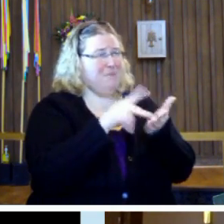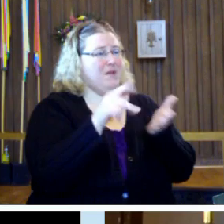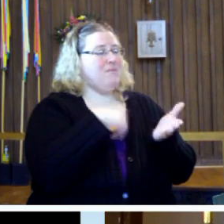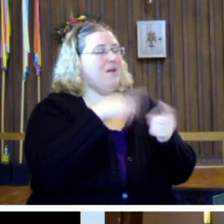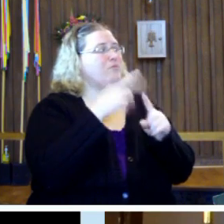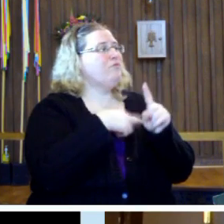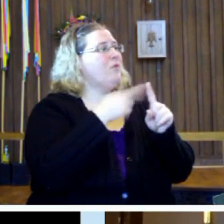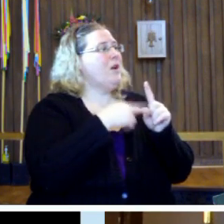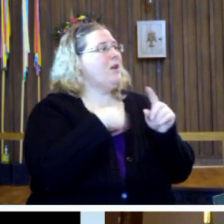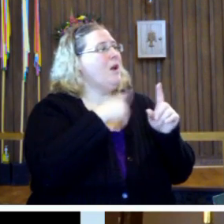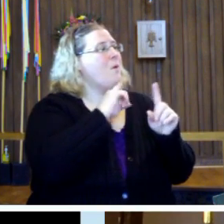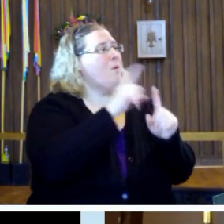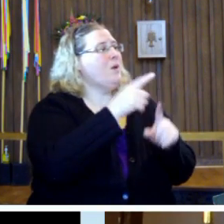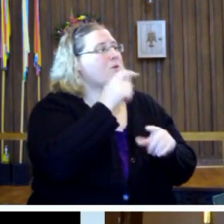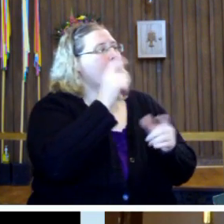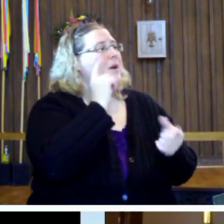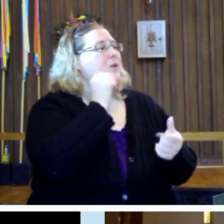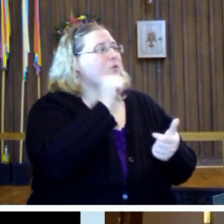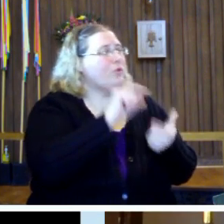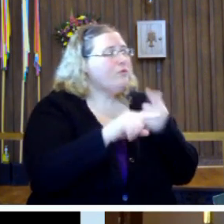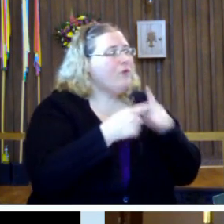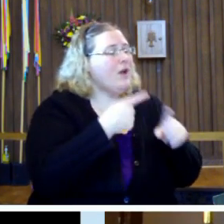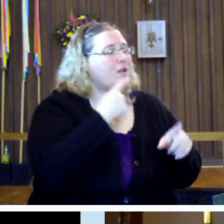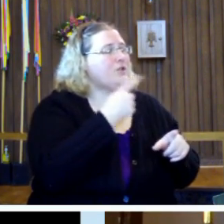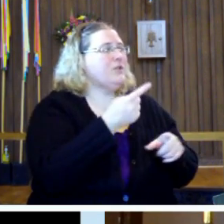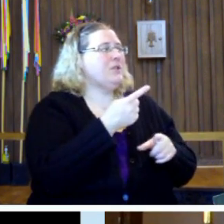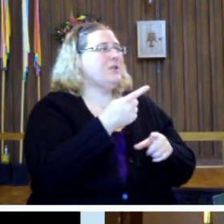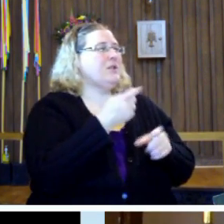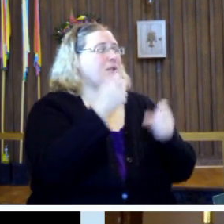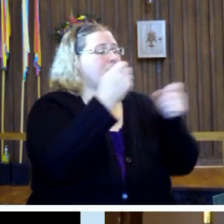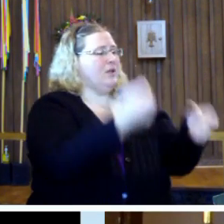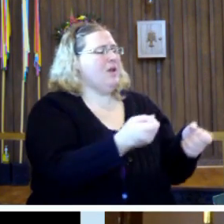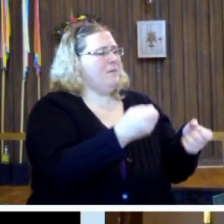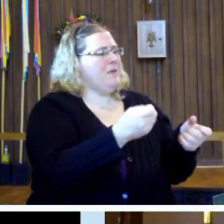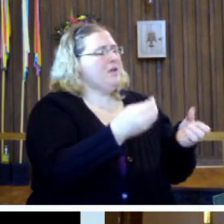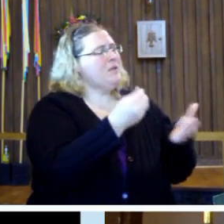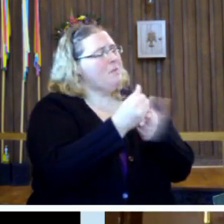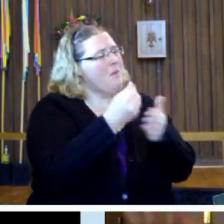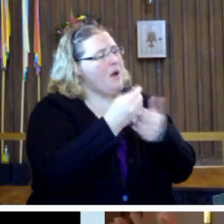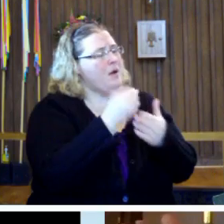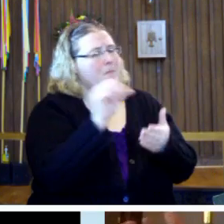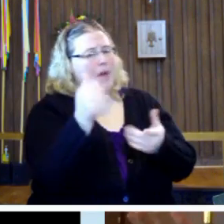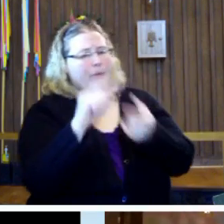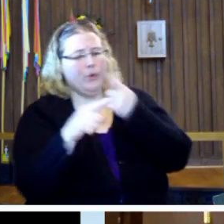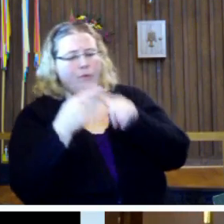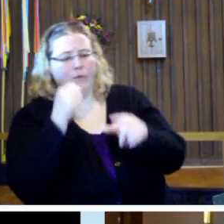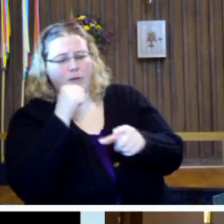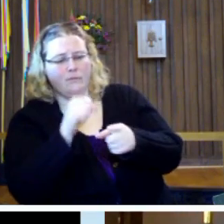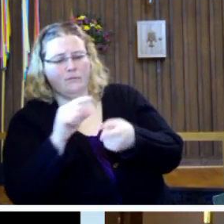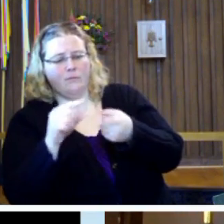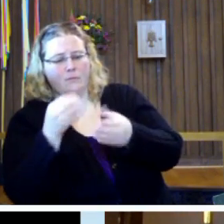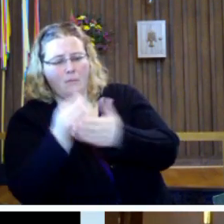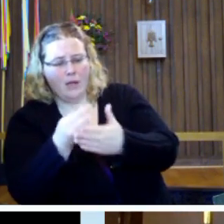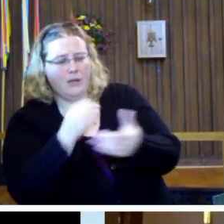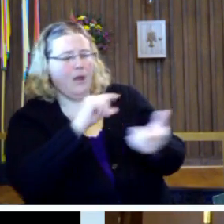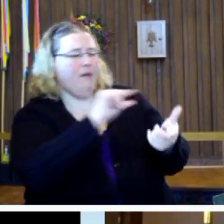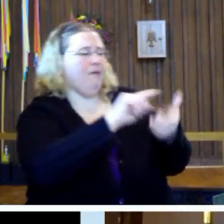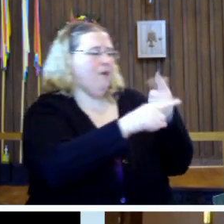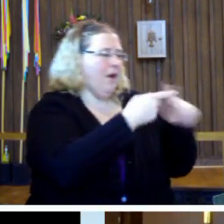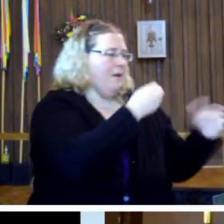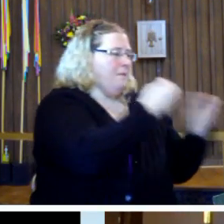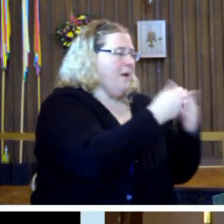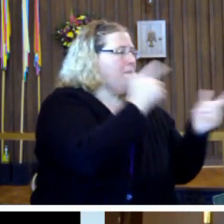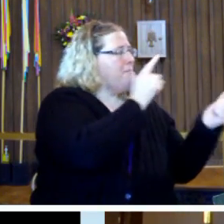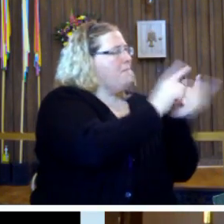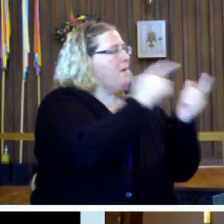rent. And I went and told my girlfriend and she got, she gave me some money. And my other girlfriend gave me some money. And this other person I